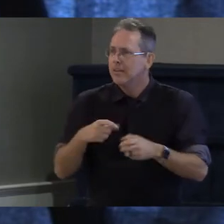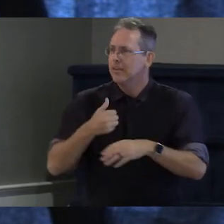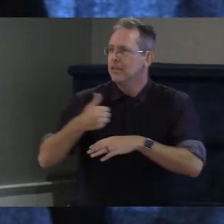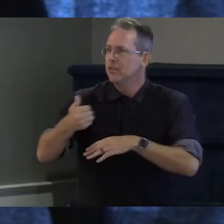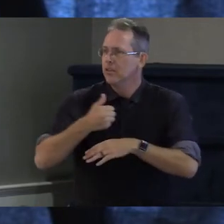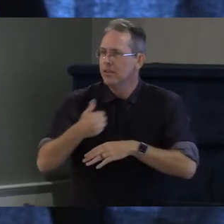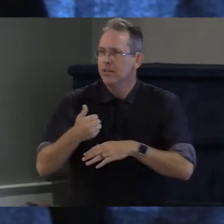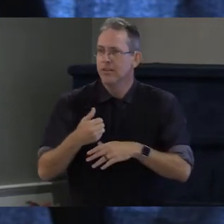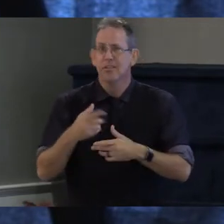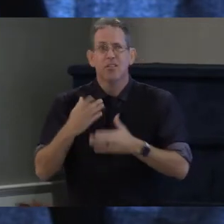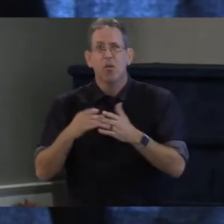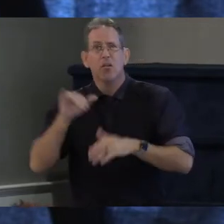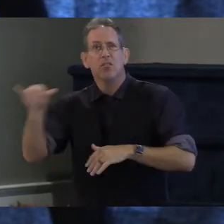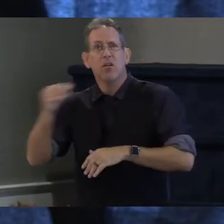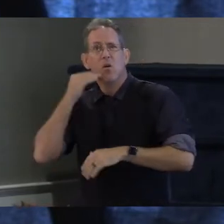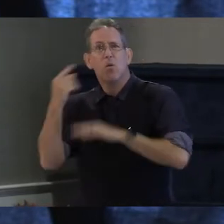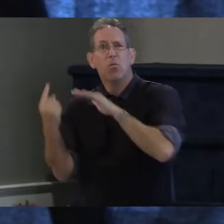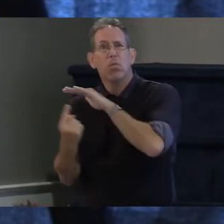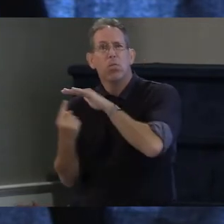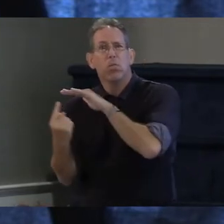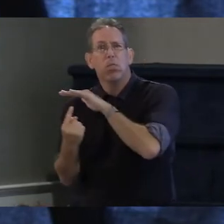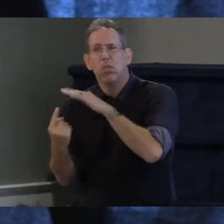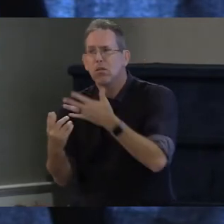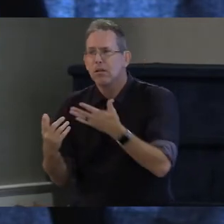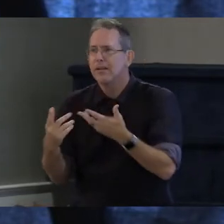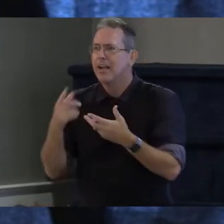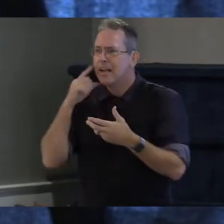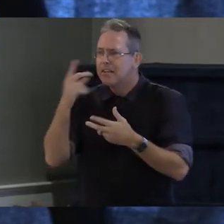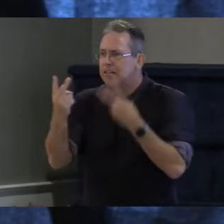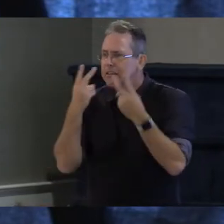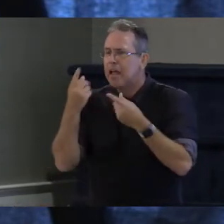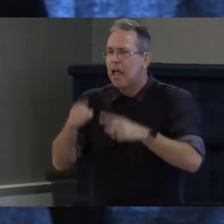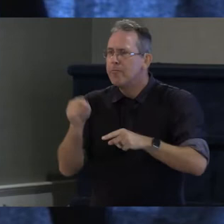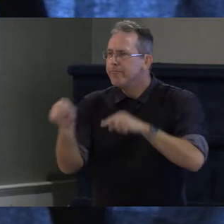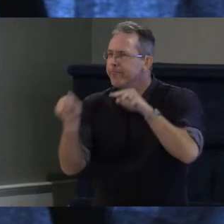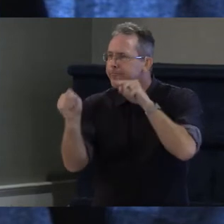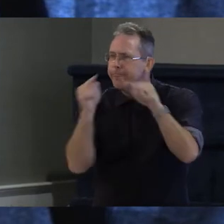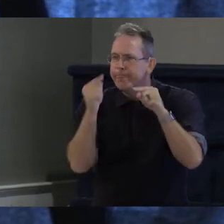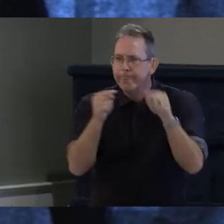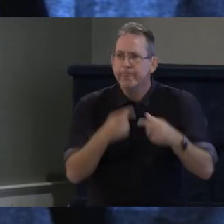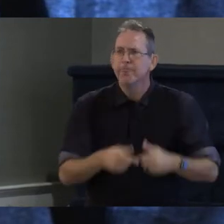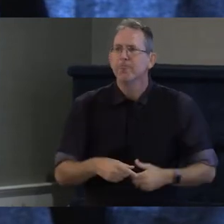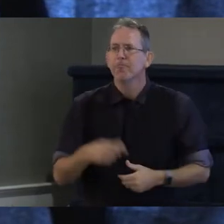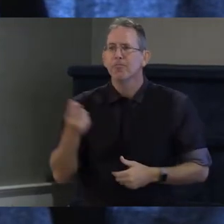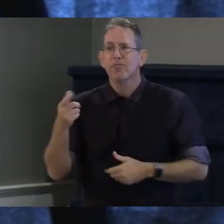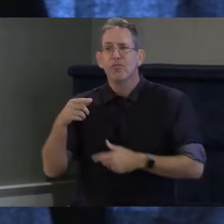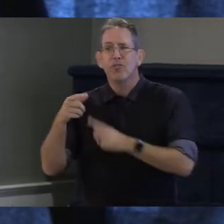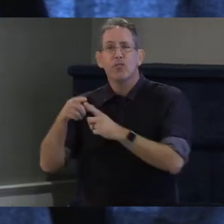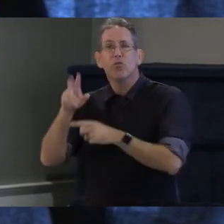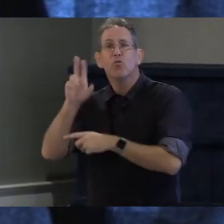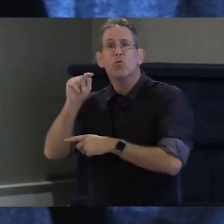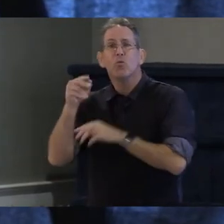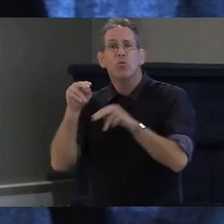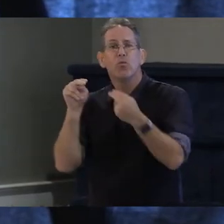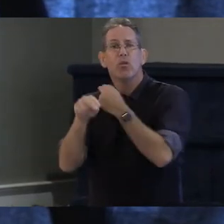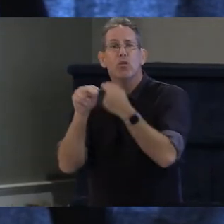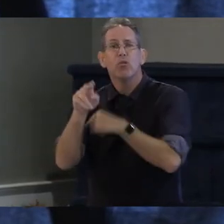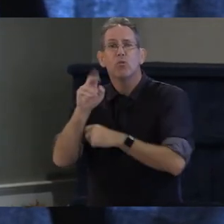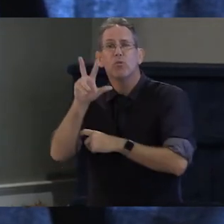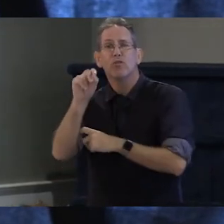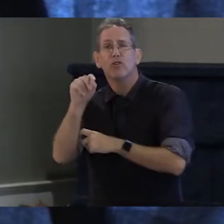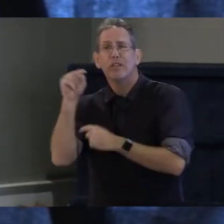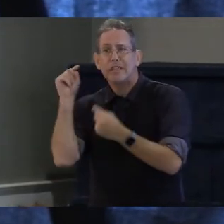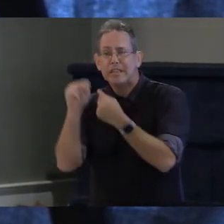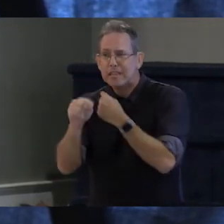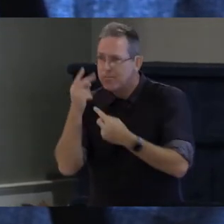isolated I see that a lot in my neck of the woods up the the route 30 corridor in my my smaller towns people feeling uh